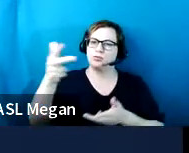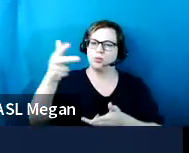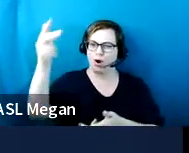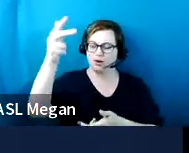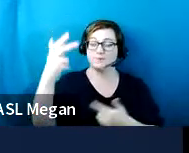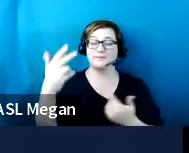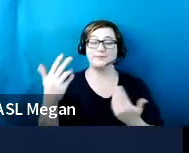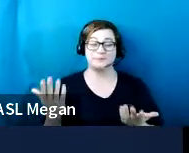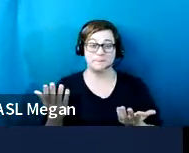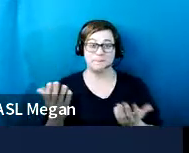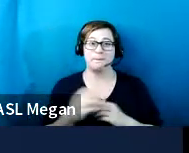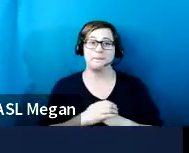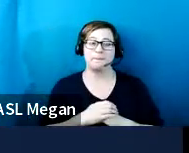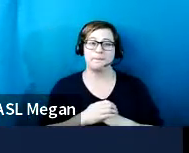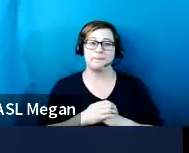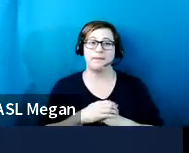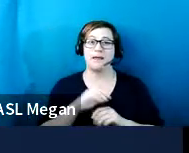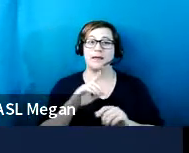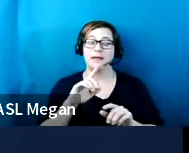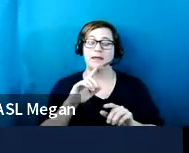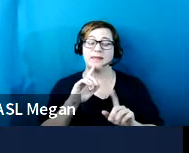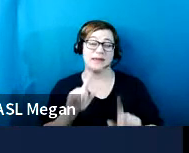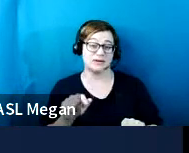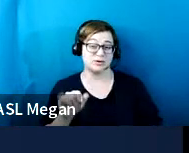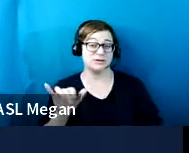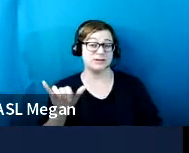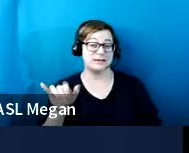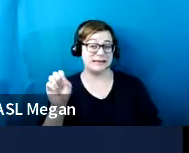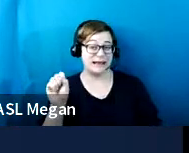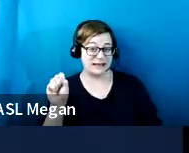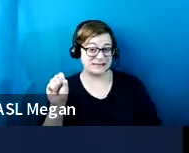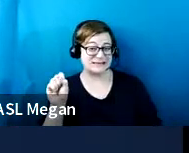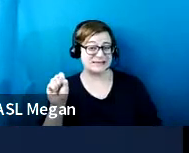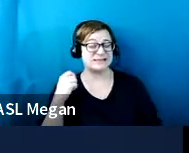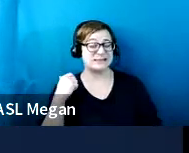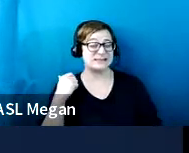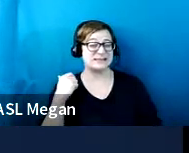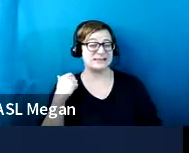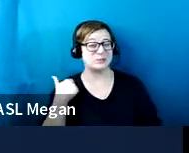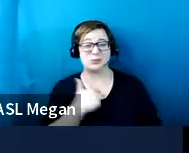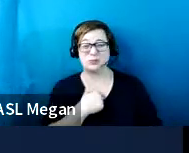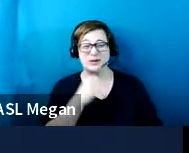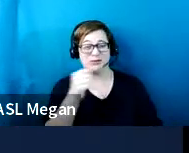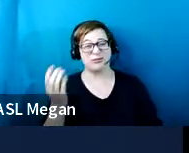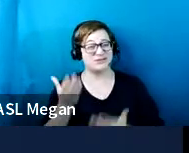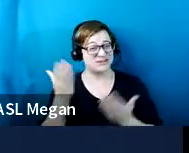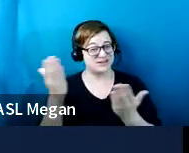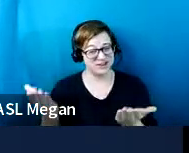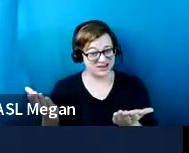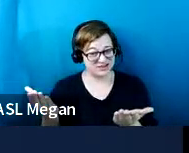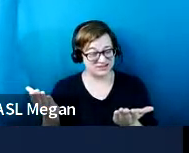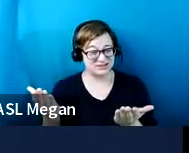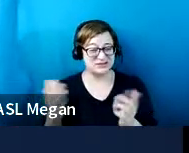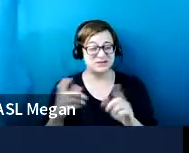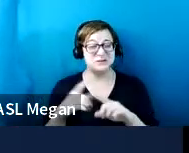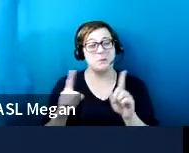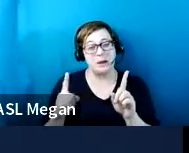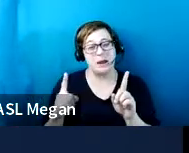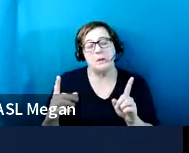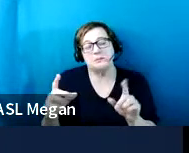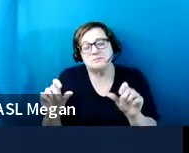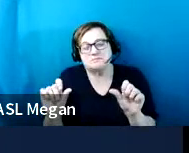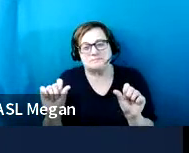so the answer is, um, yes, it's, uh, it's generally discouraged. Um, but it's acceptable